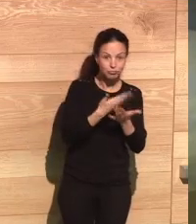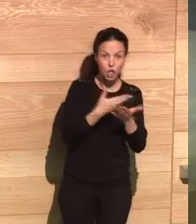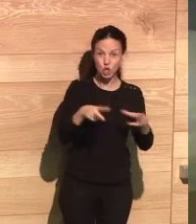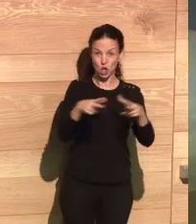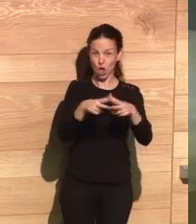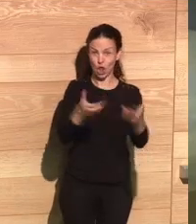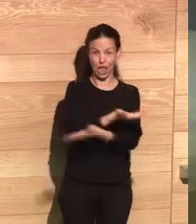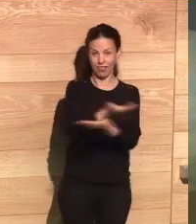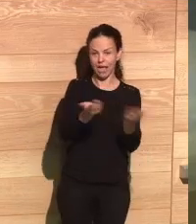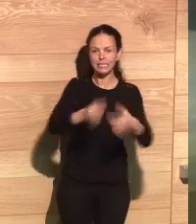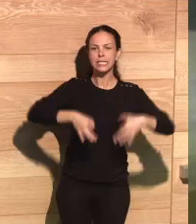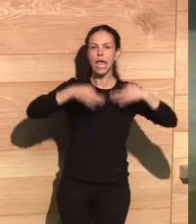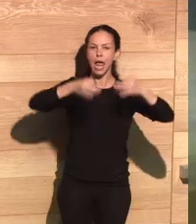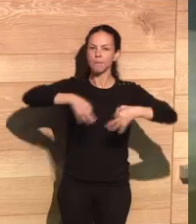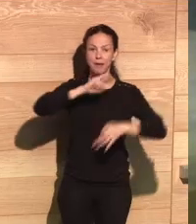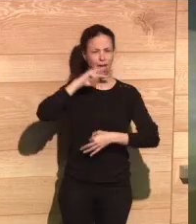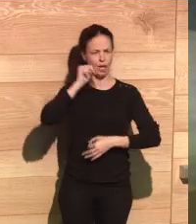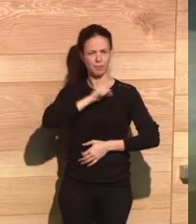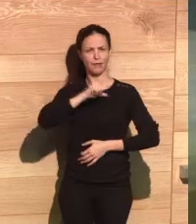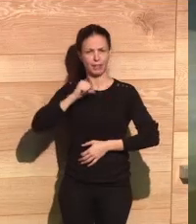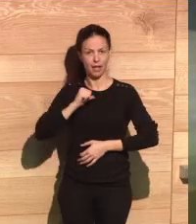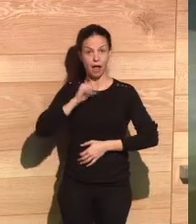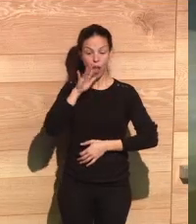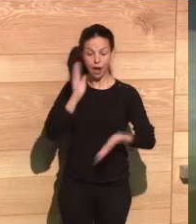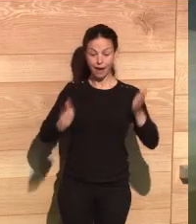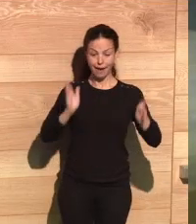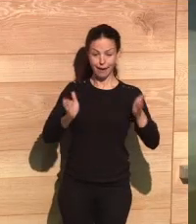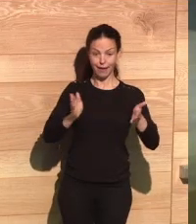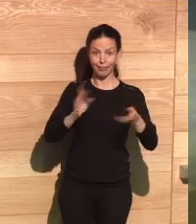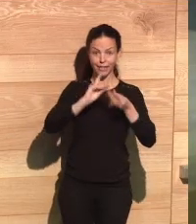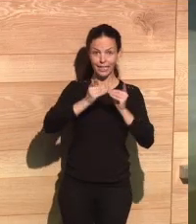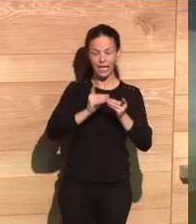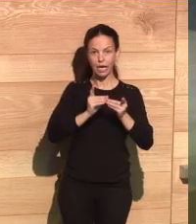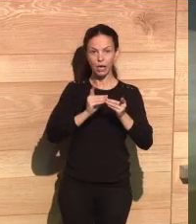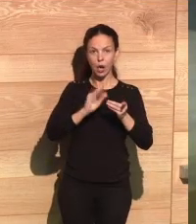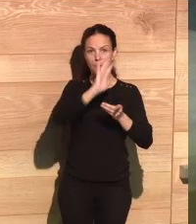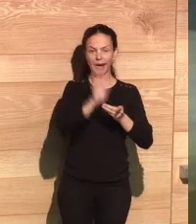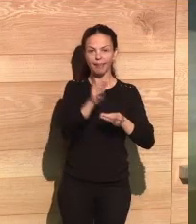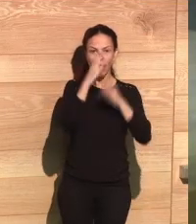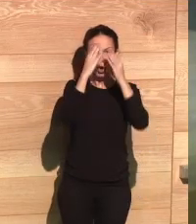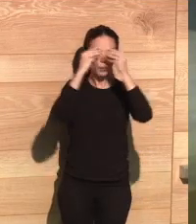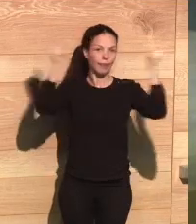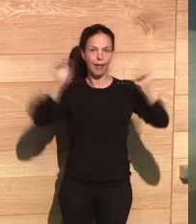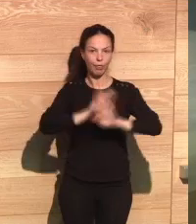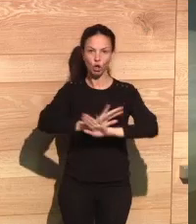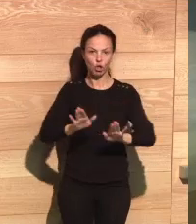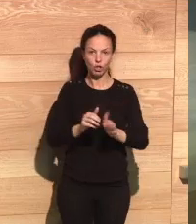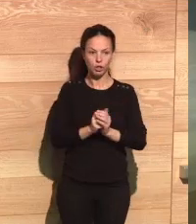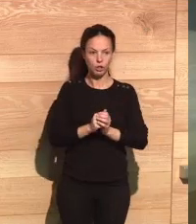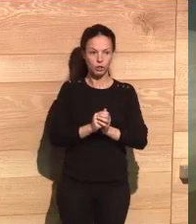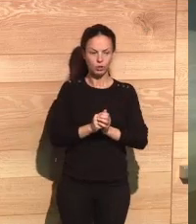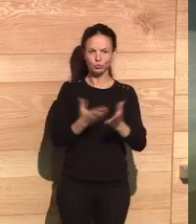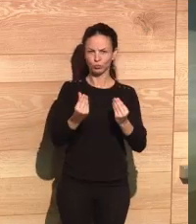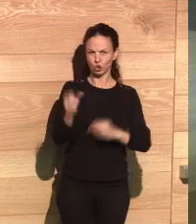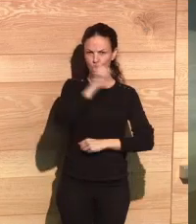The studies have demonstrated that all human societies have valued privacy and digital era has made us forget